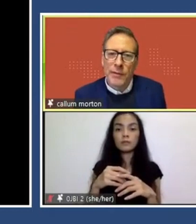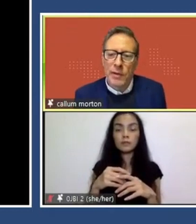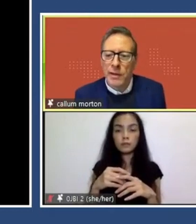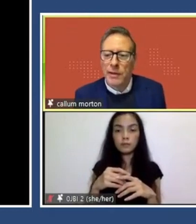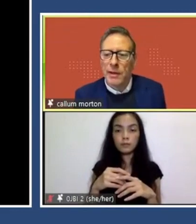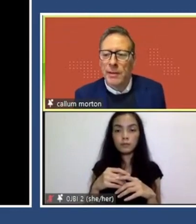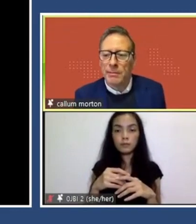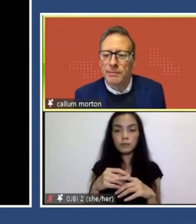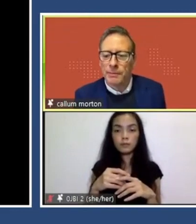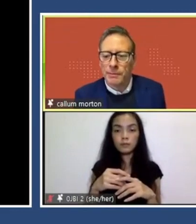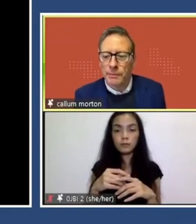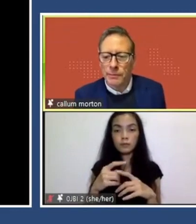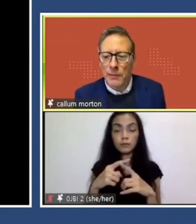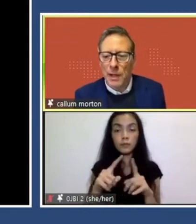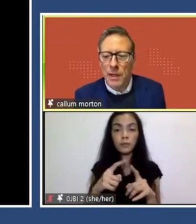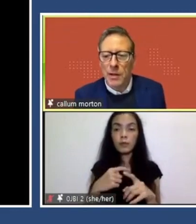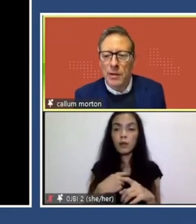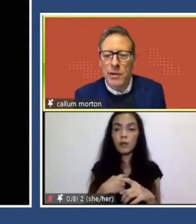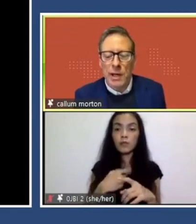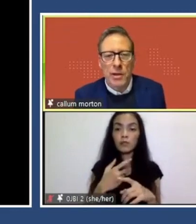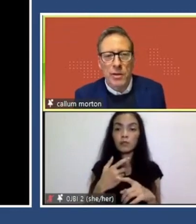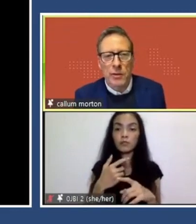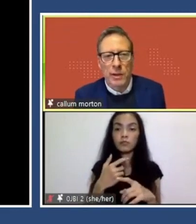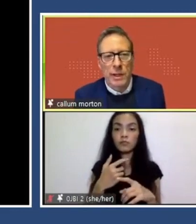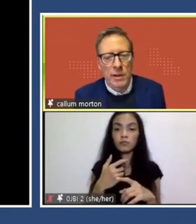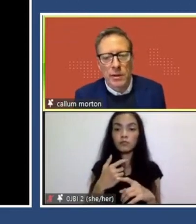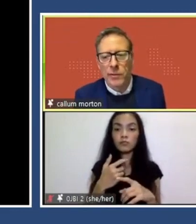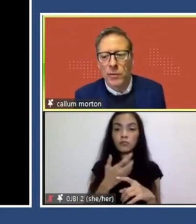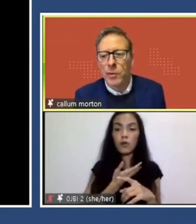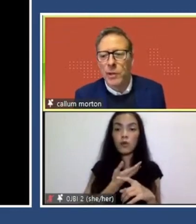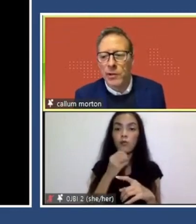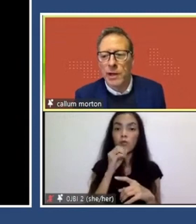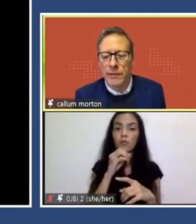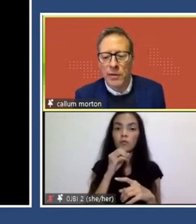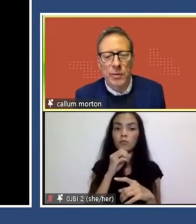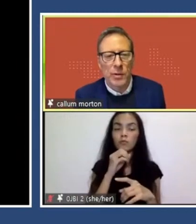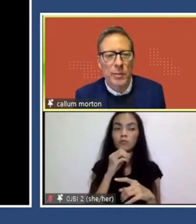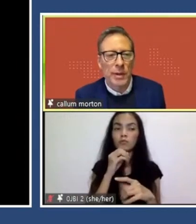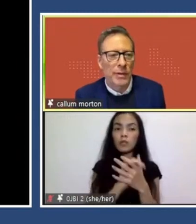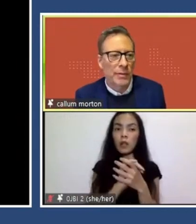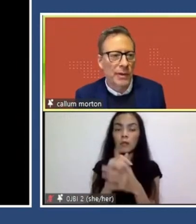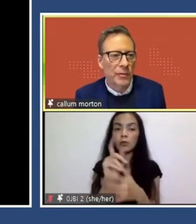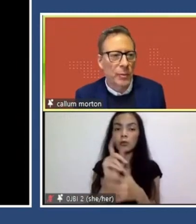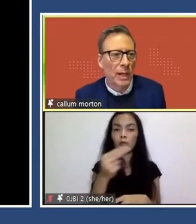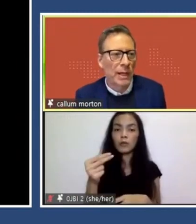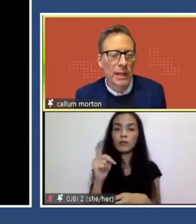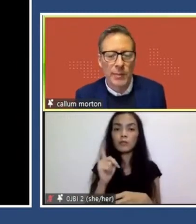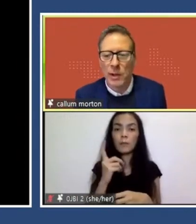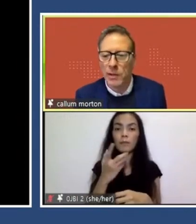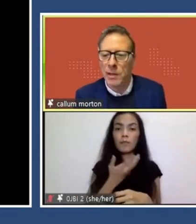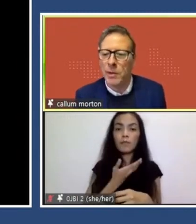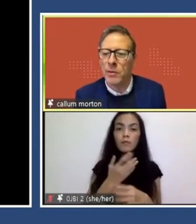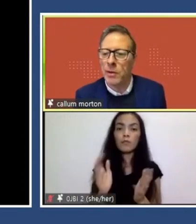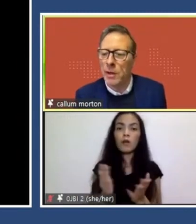But I would have to say that congratulations to Indonesia for putting the creative economy as a sort of central